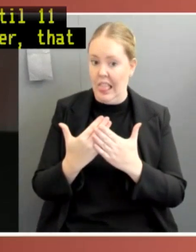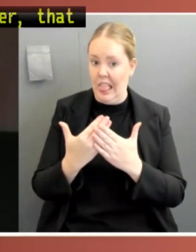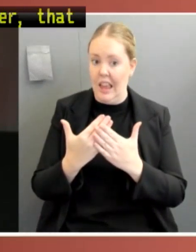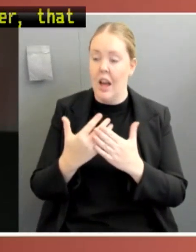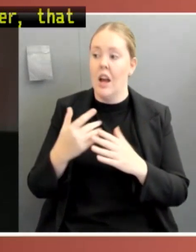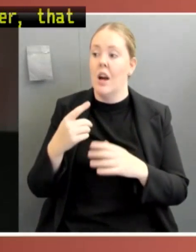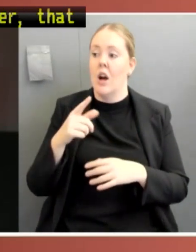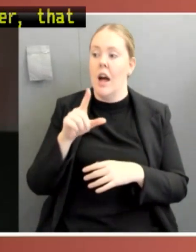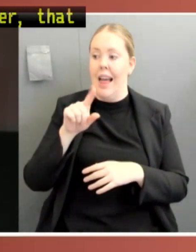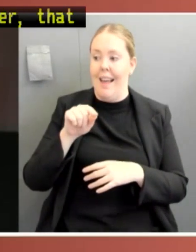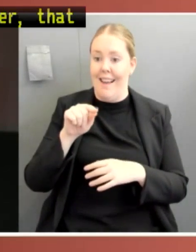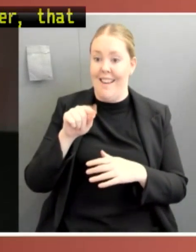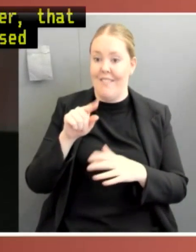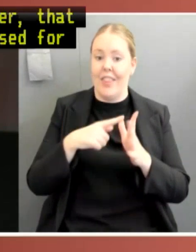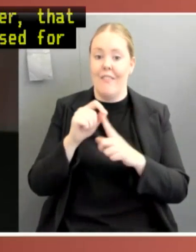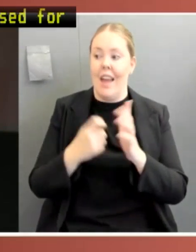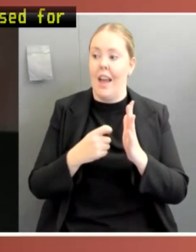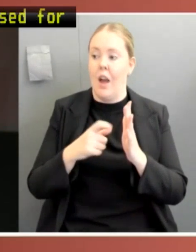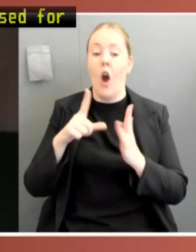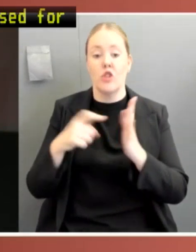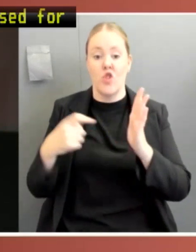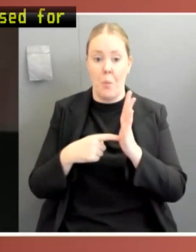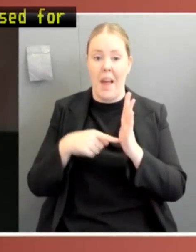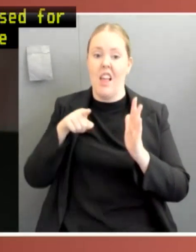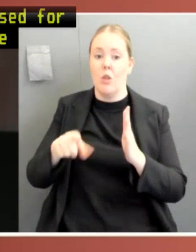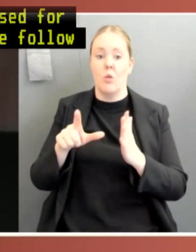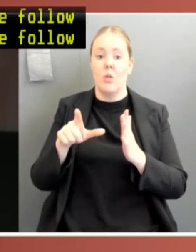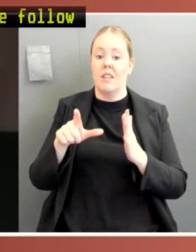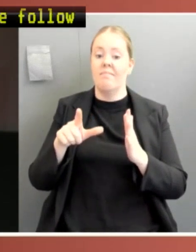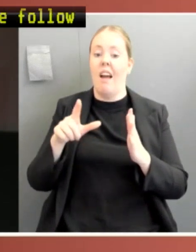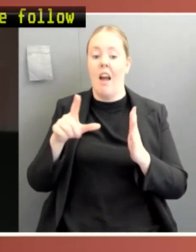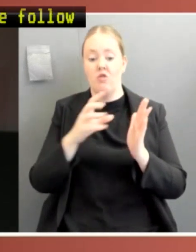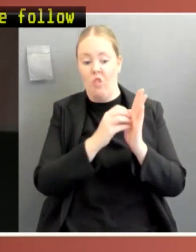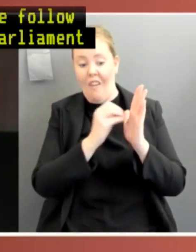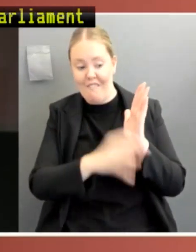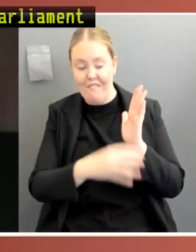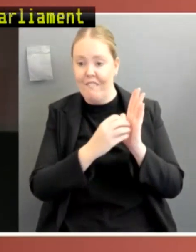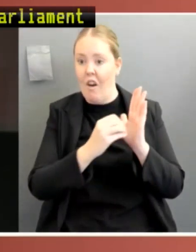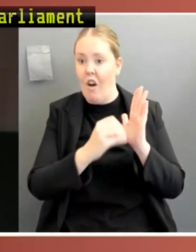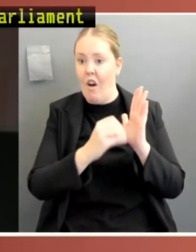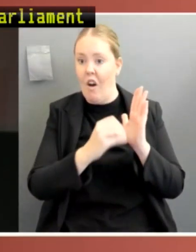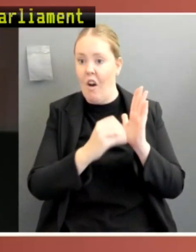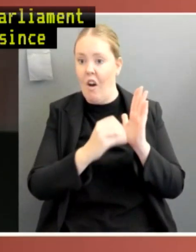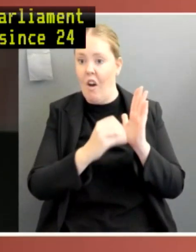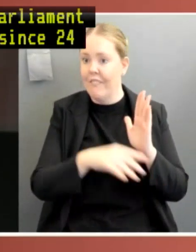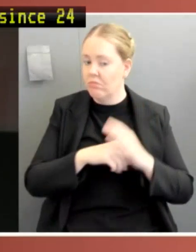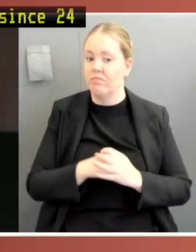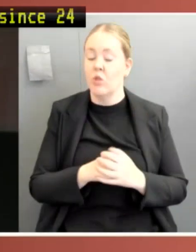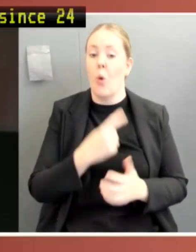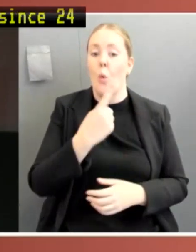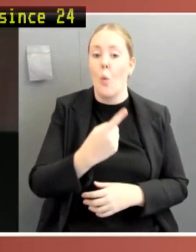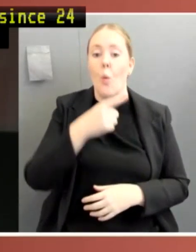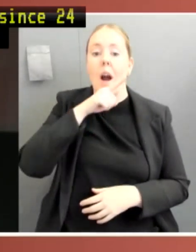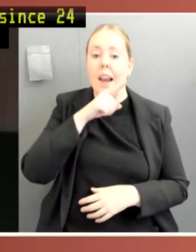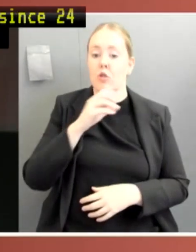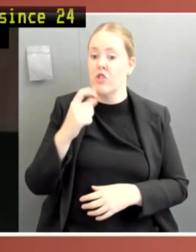the New South Wales parliament sat for its first meeting since 24 June. So this means that for the entire 107 day lockdown, the parliament did not